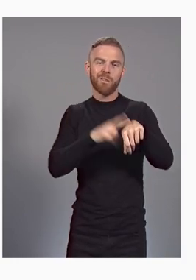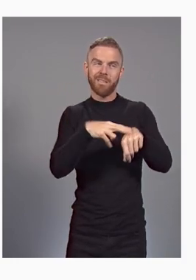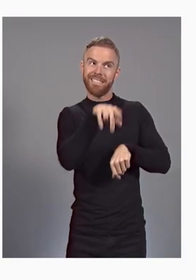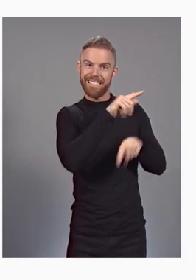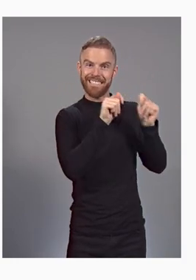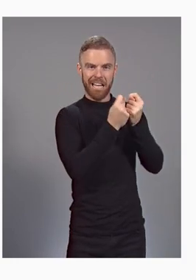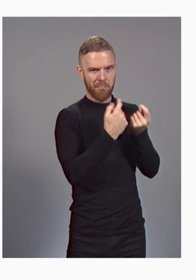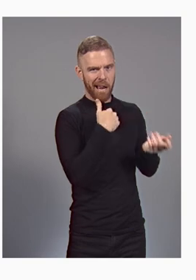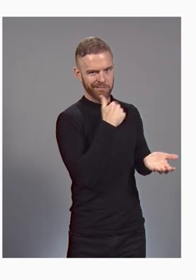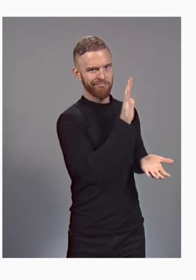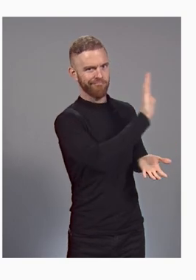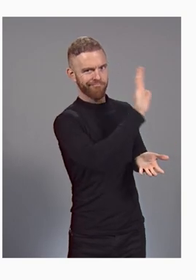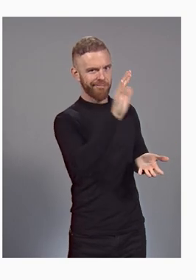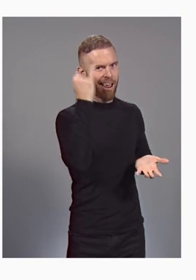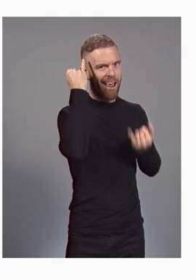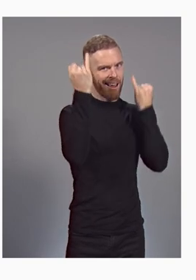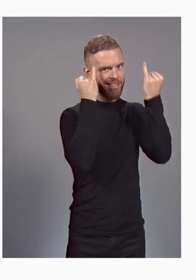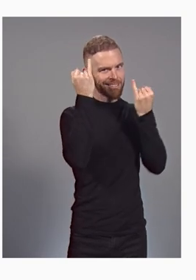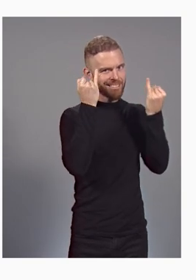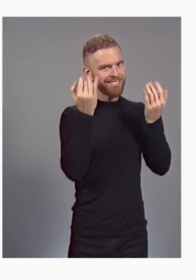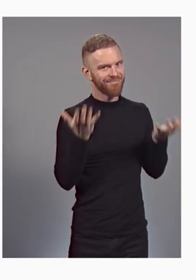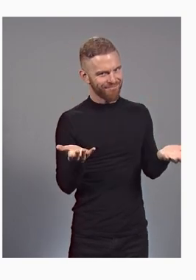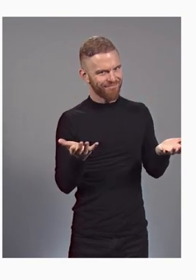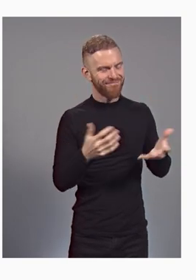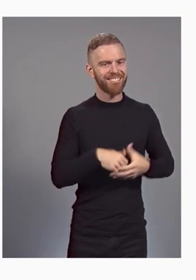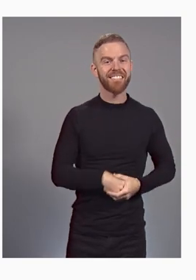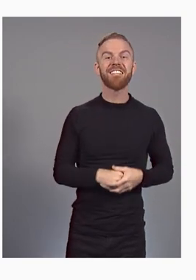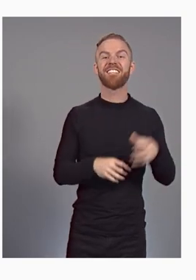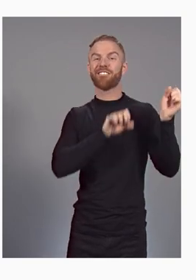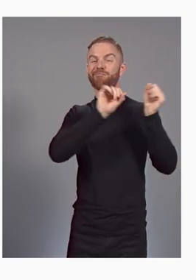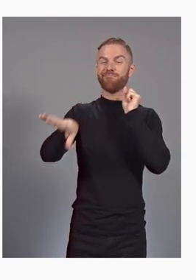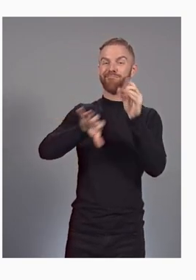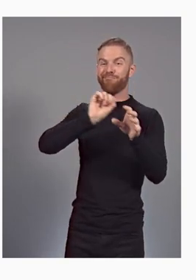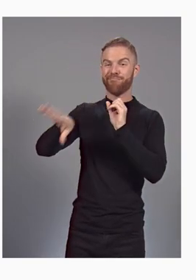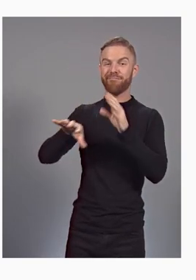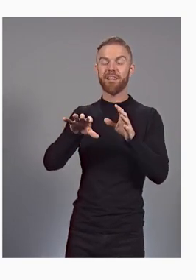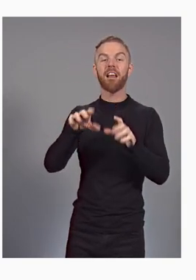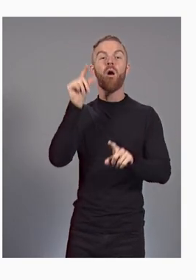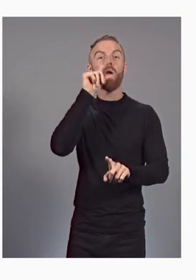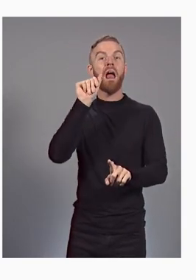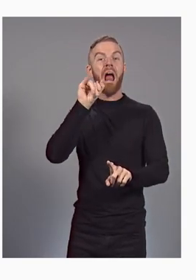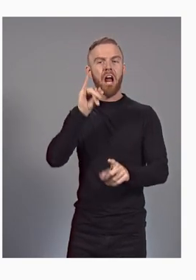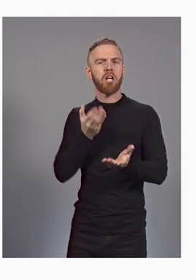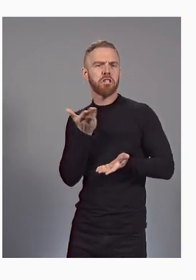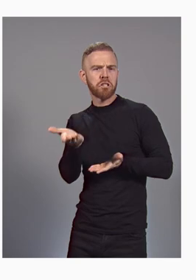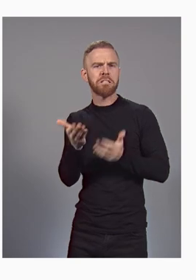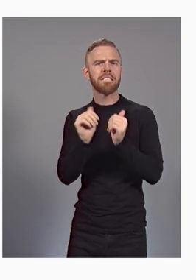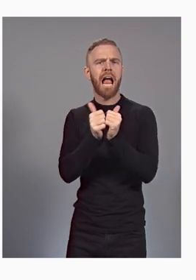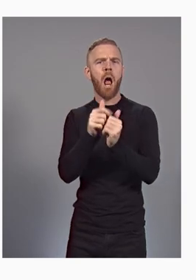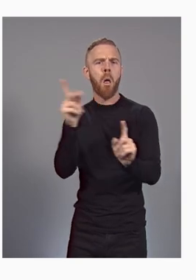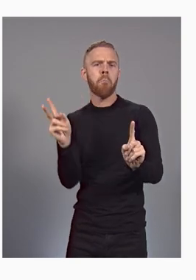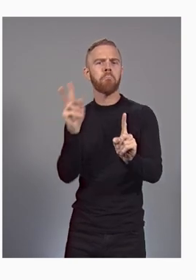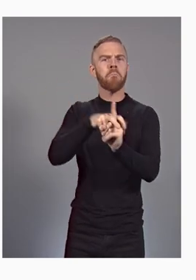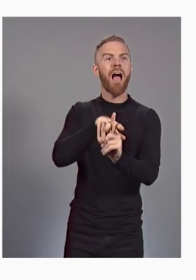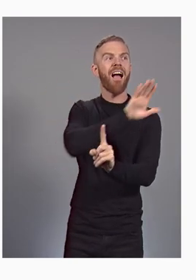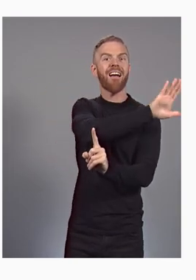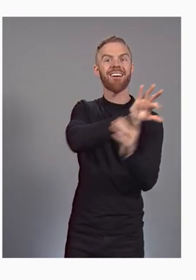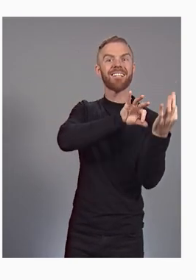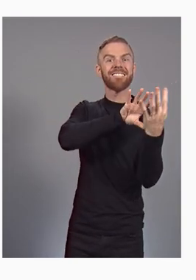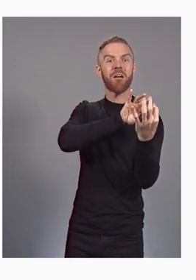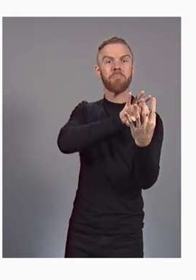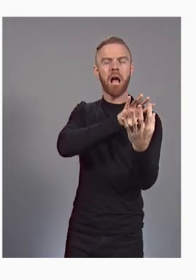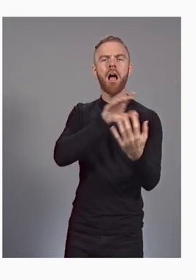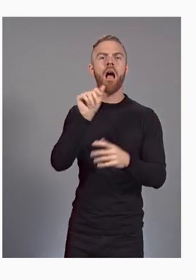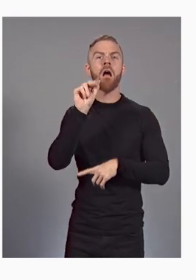team has some ideas. Google AI suggests supplying some of their feedback, and Amanda accepts those